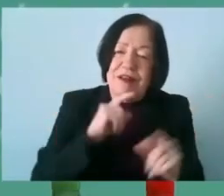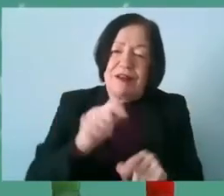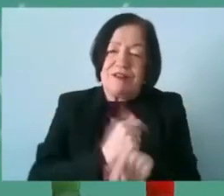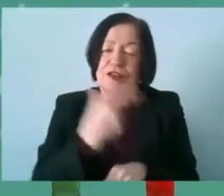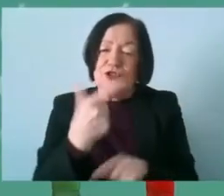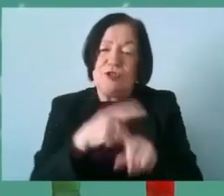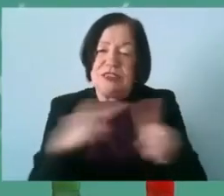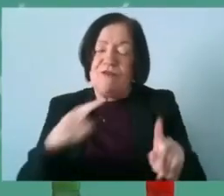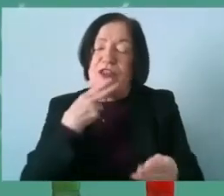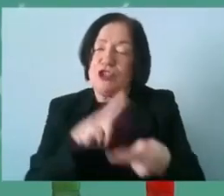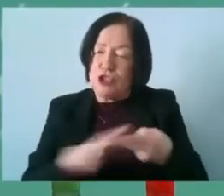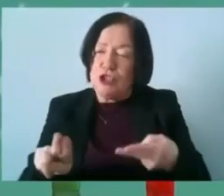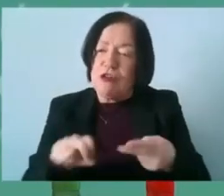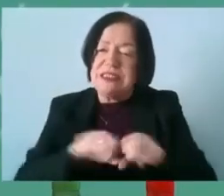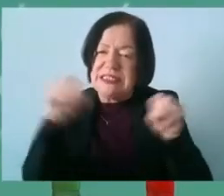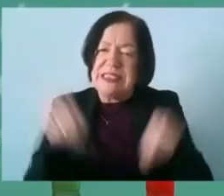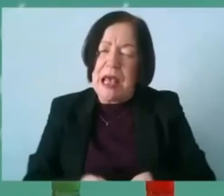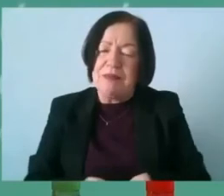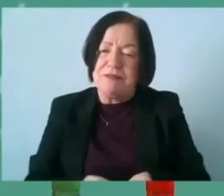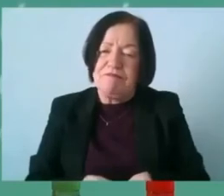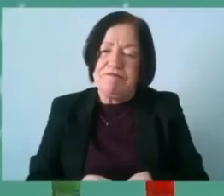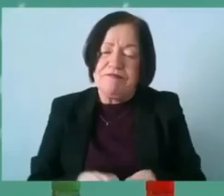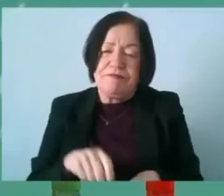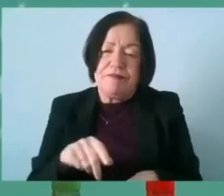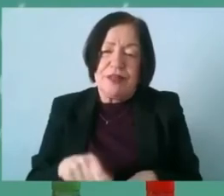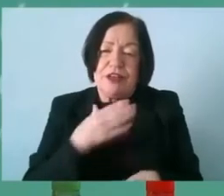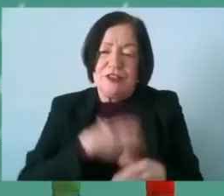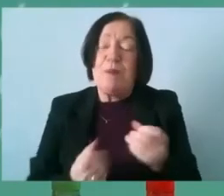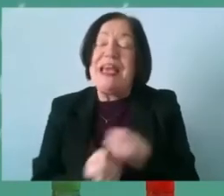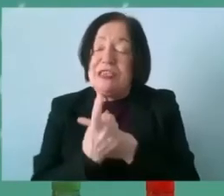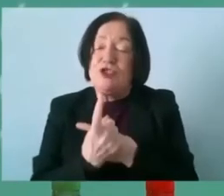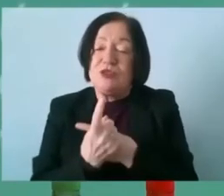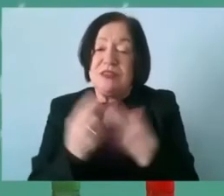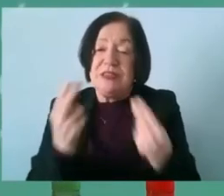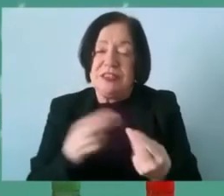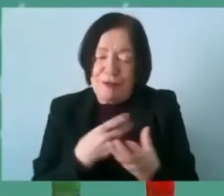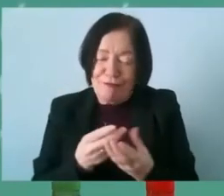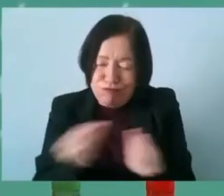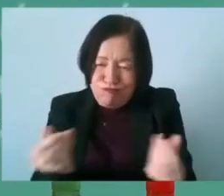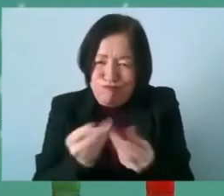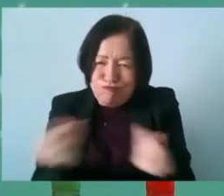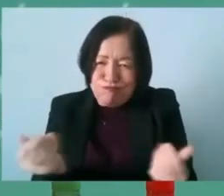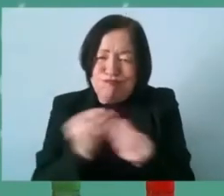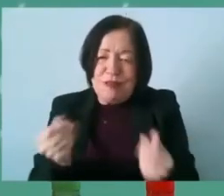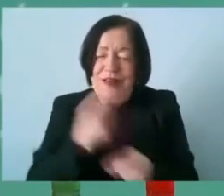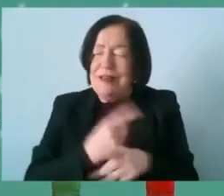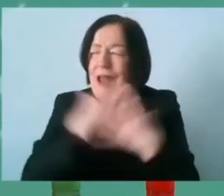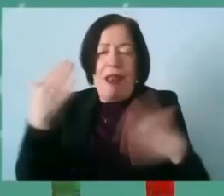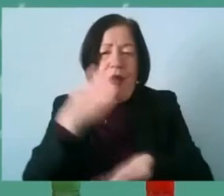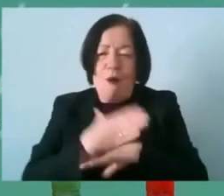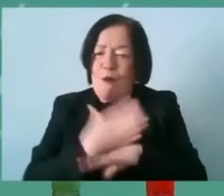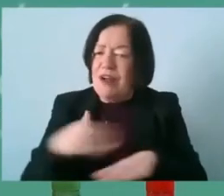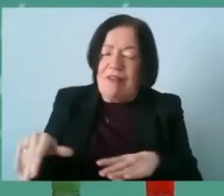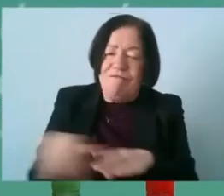um insurance schemes and so on so those are just some of the issues that need to be you know tased out i'm sure like there's so much work has gone into that um